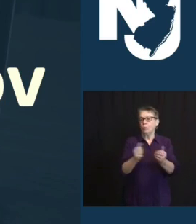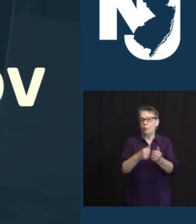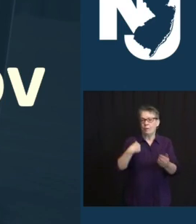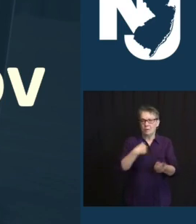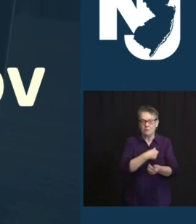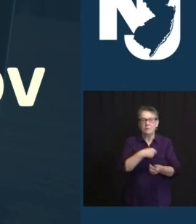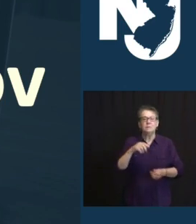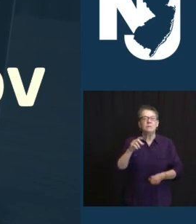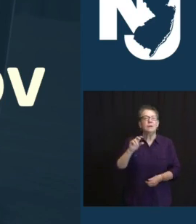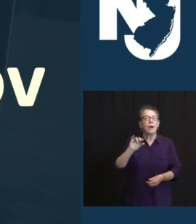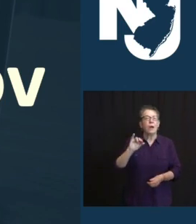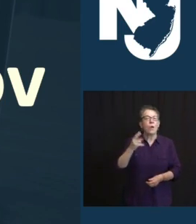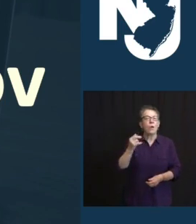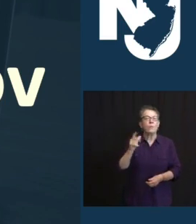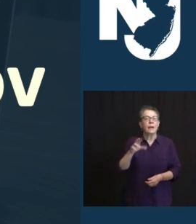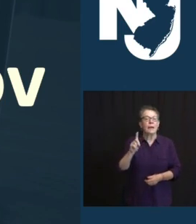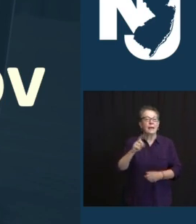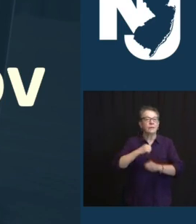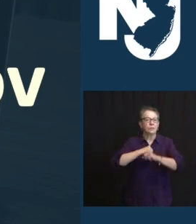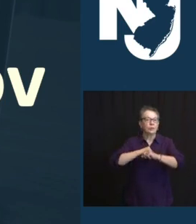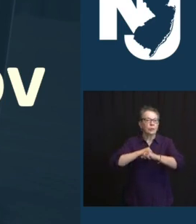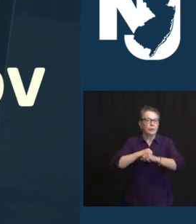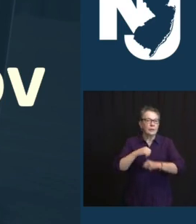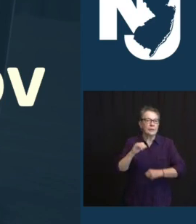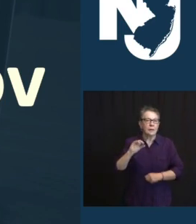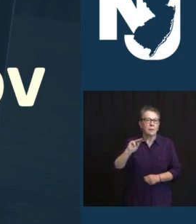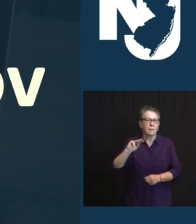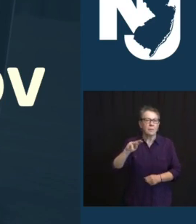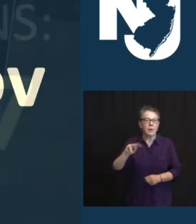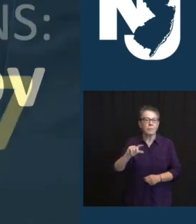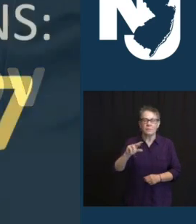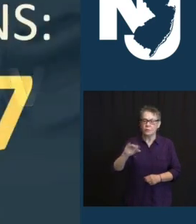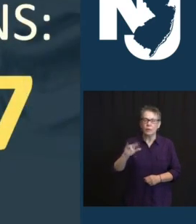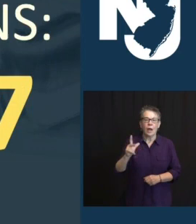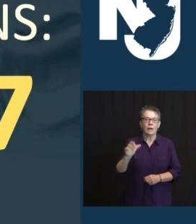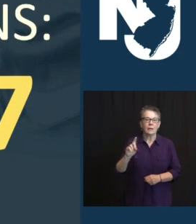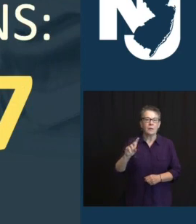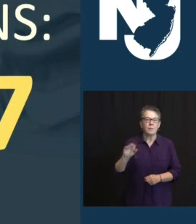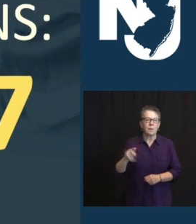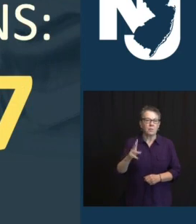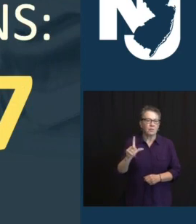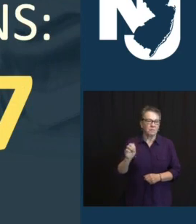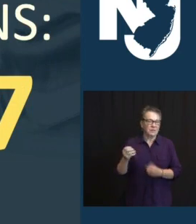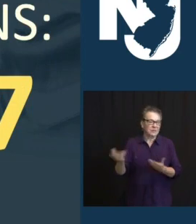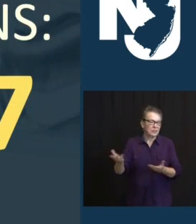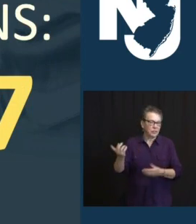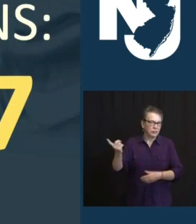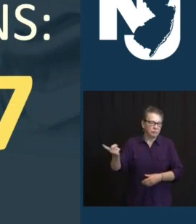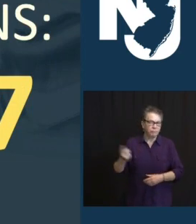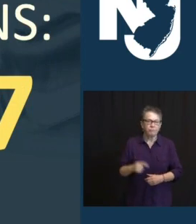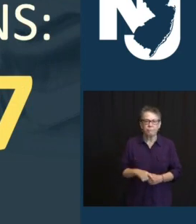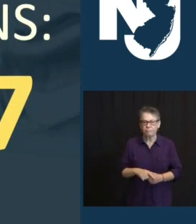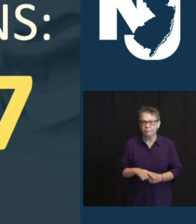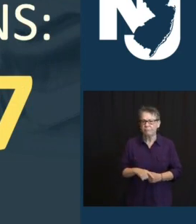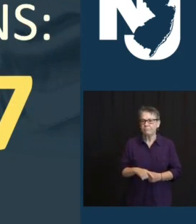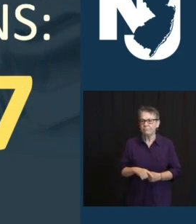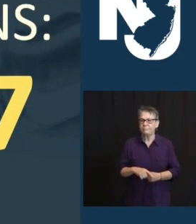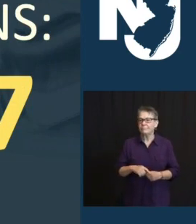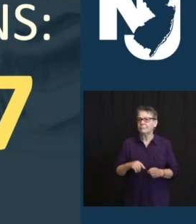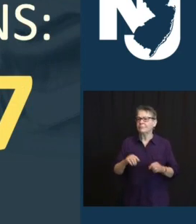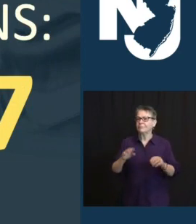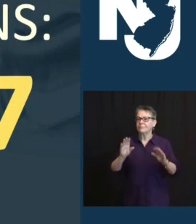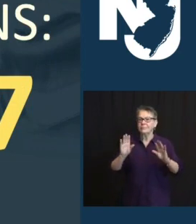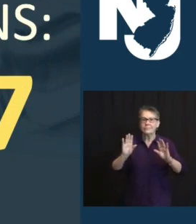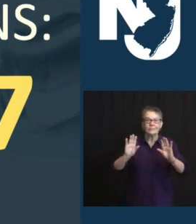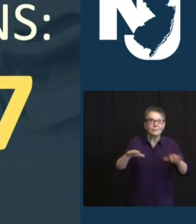THOUSANDS. LET'S START WITH ANOTHER MILESTONE THAT WE HAVE PASSED IN OUR VACCINATION EFFORTS AS WE HAVE NOW EXCEEDED